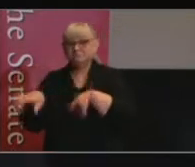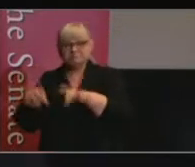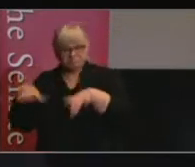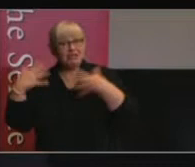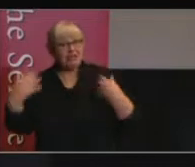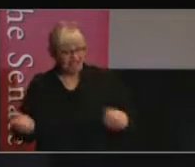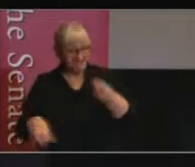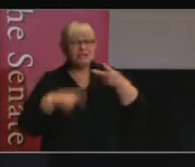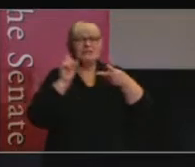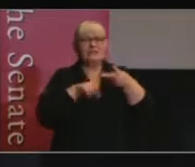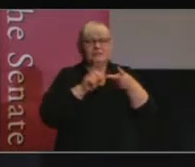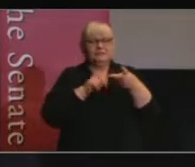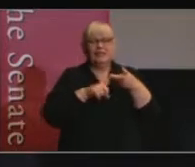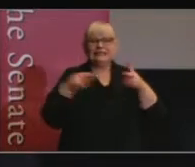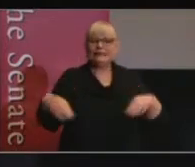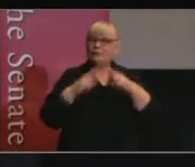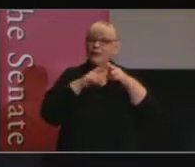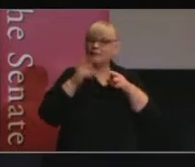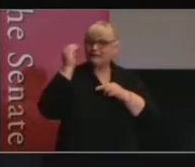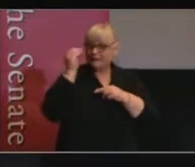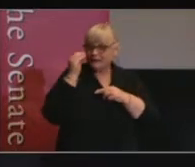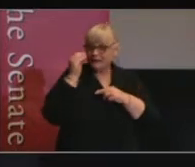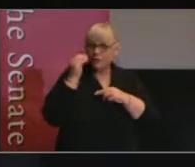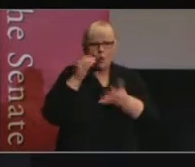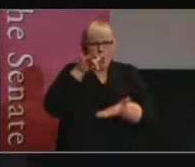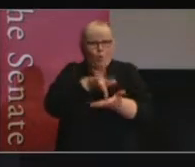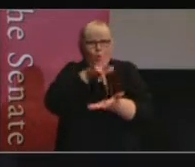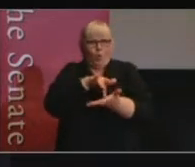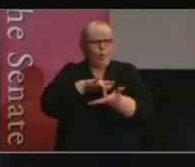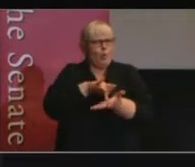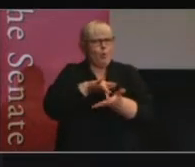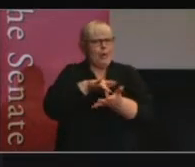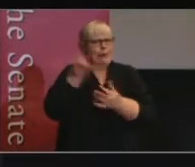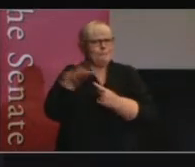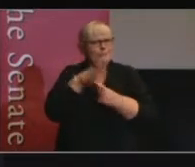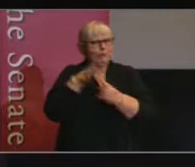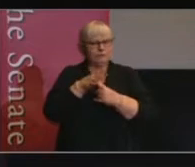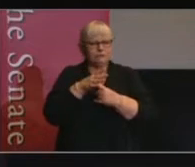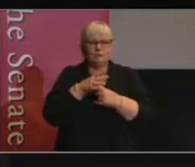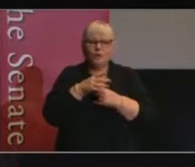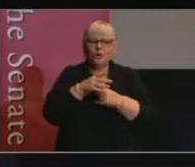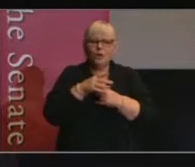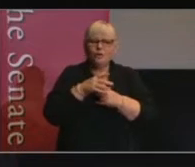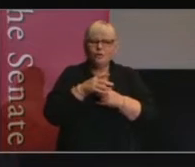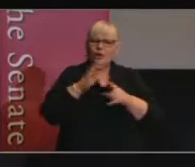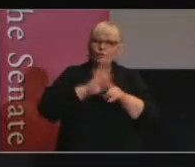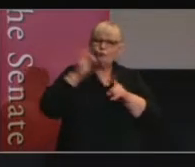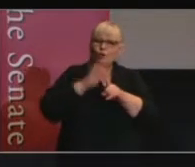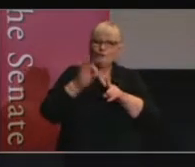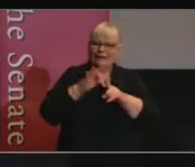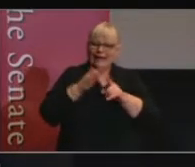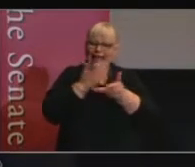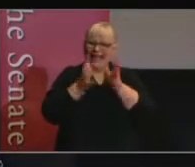The second is that parliamentary committees are central to improving the deliberative quality of